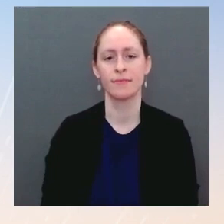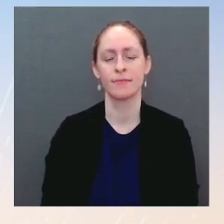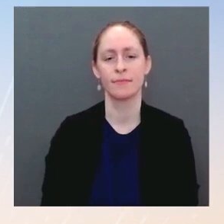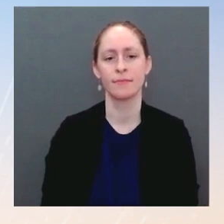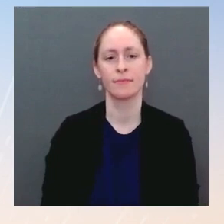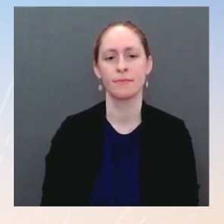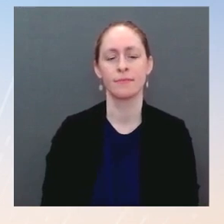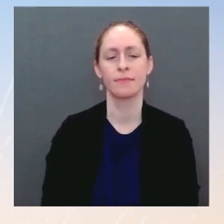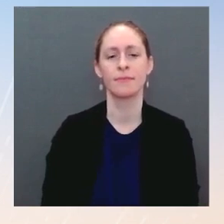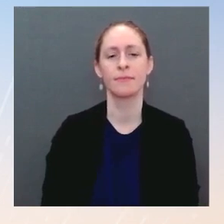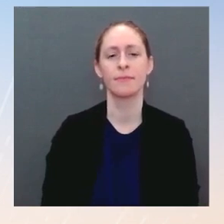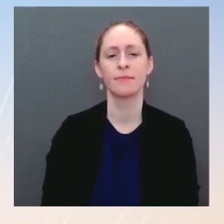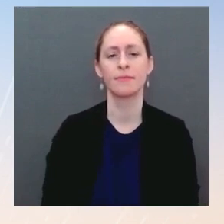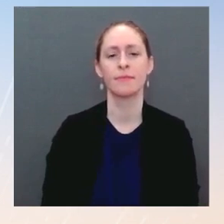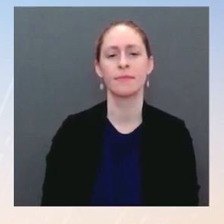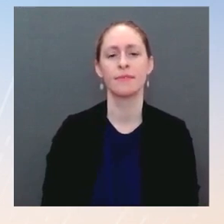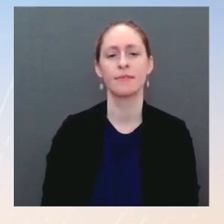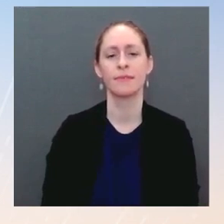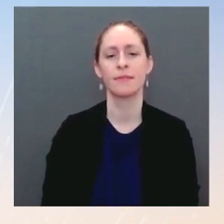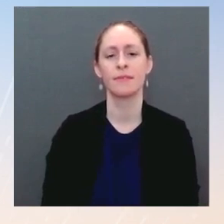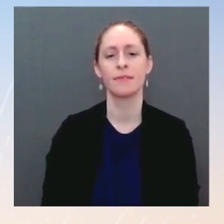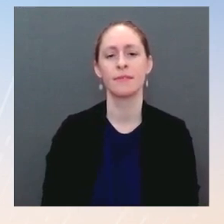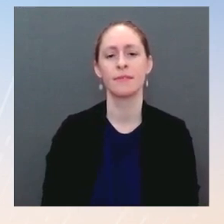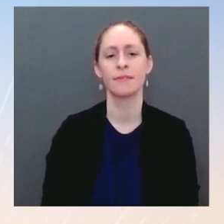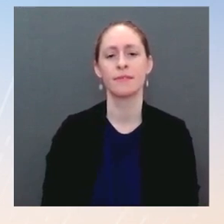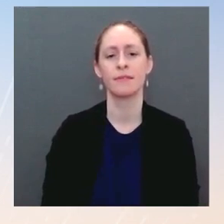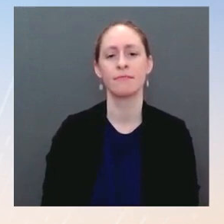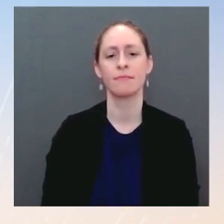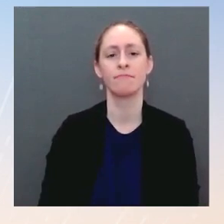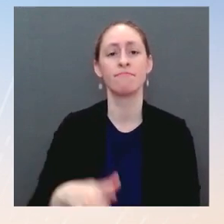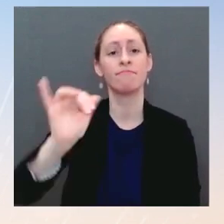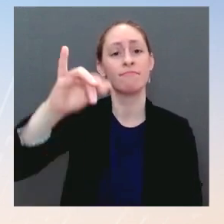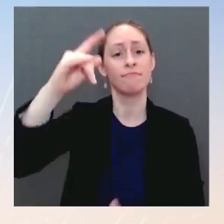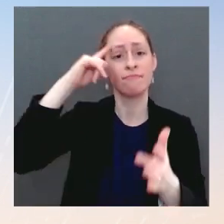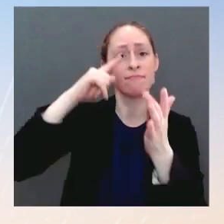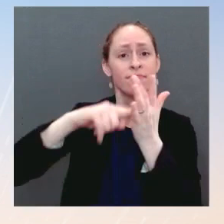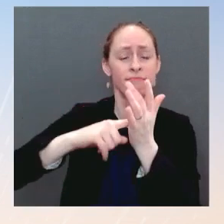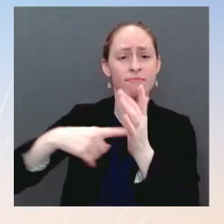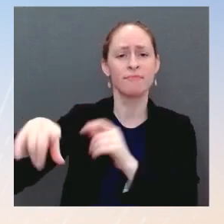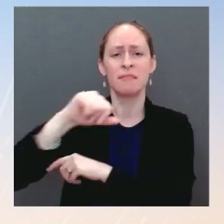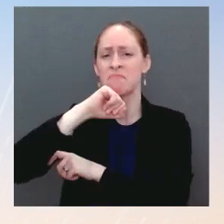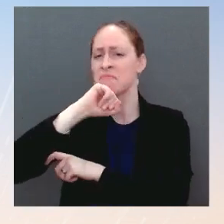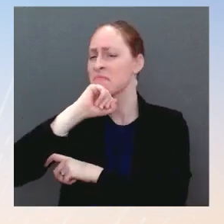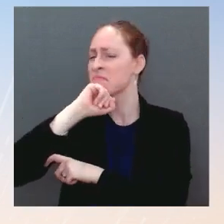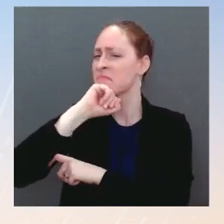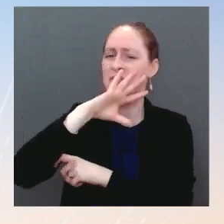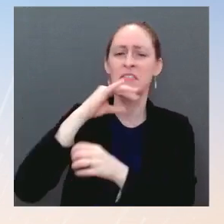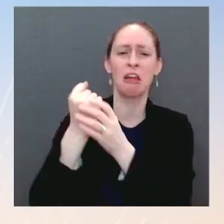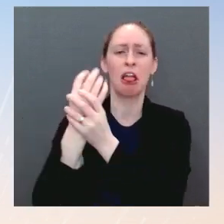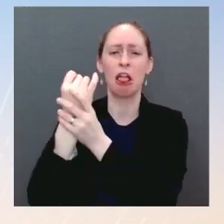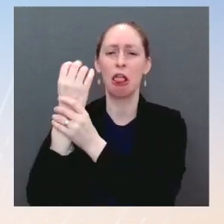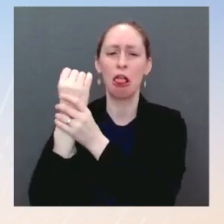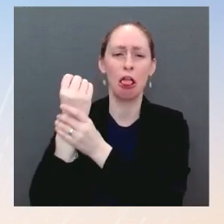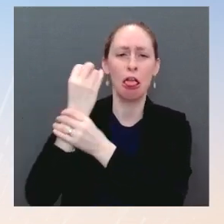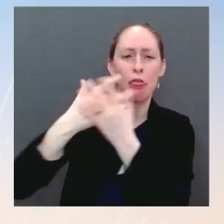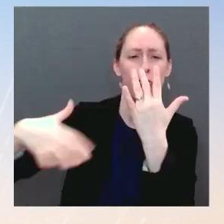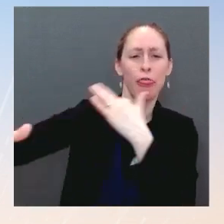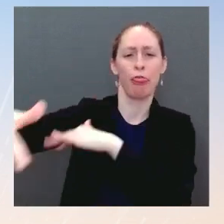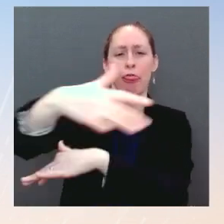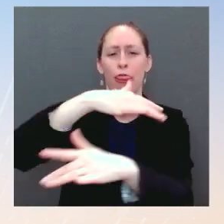pollutants, phasing down hydrofluorocarbons, rallying the world on — to focus on methane in Glasgow.